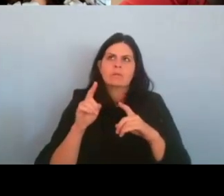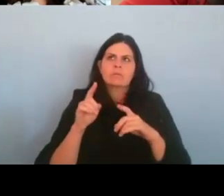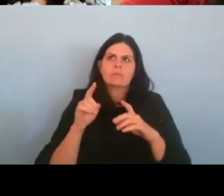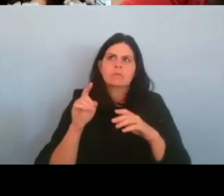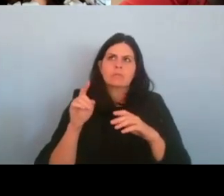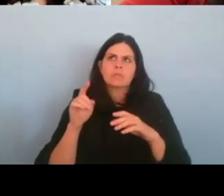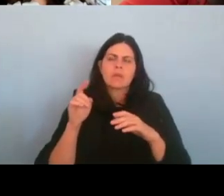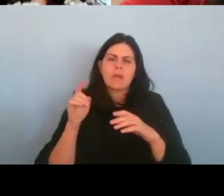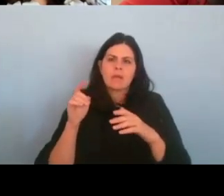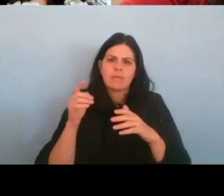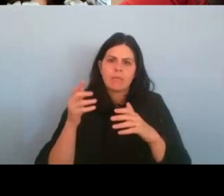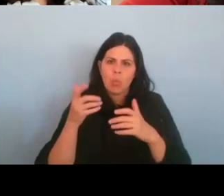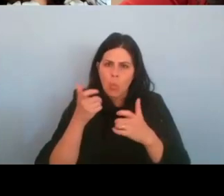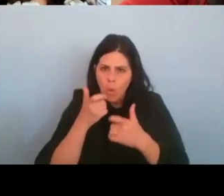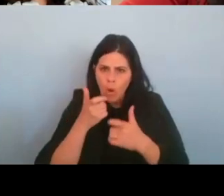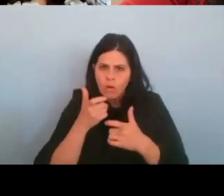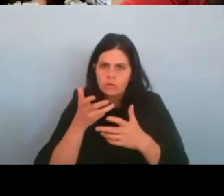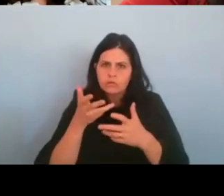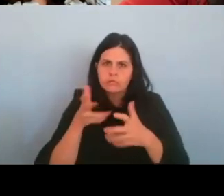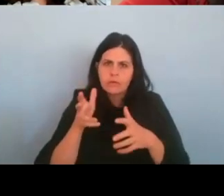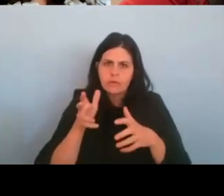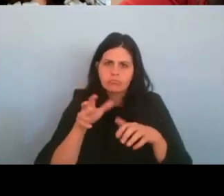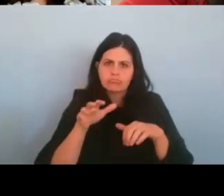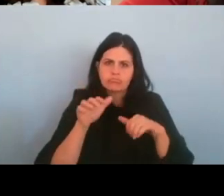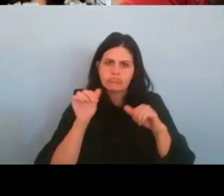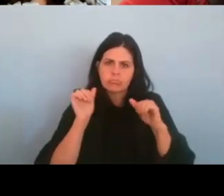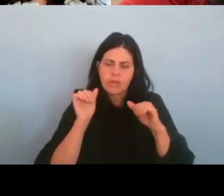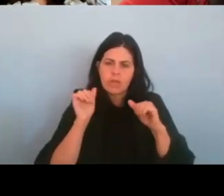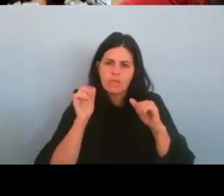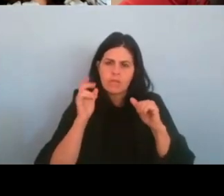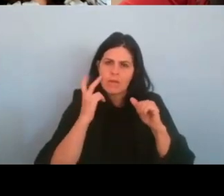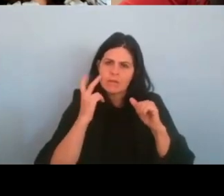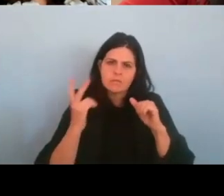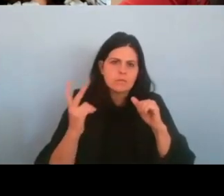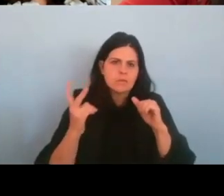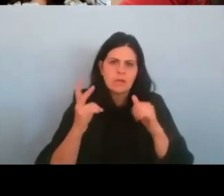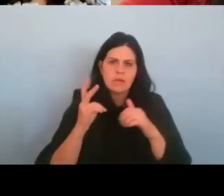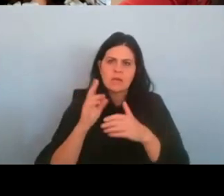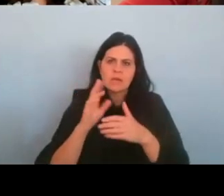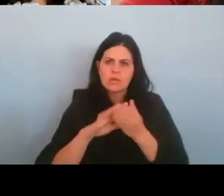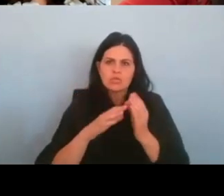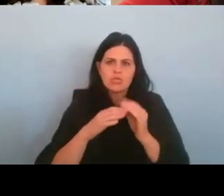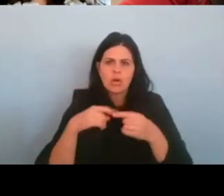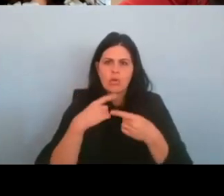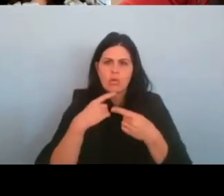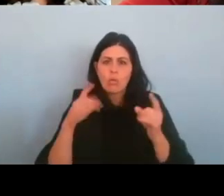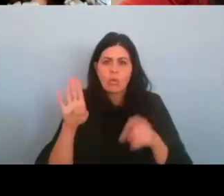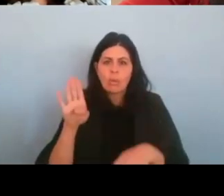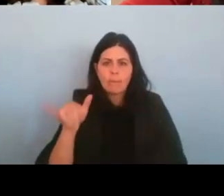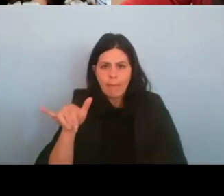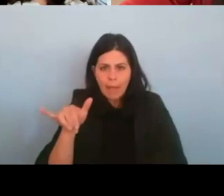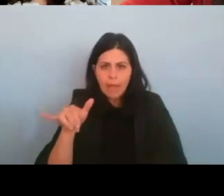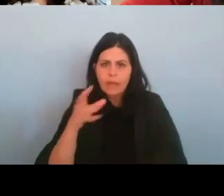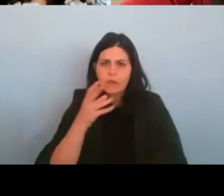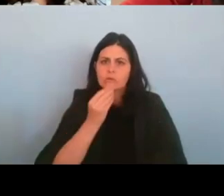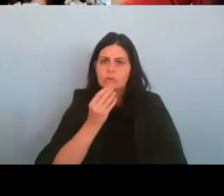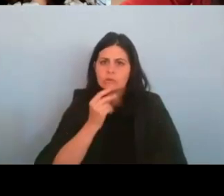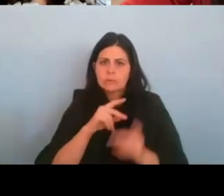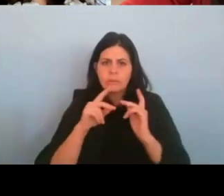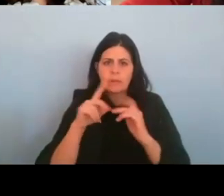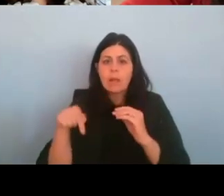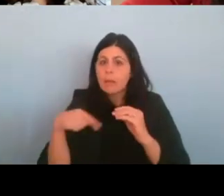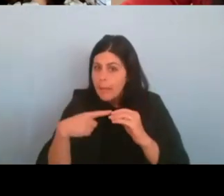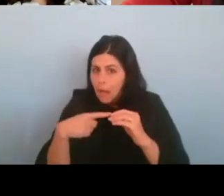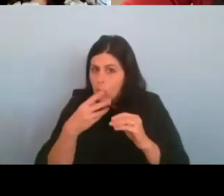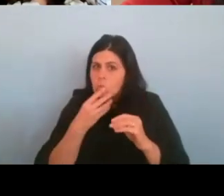a story, uh, like a, a story of told by Jewish people about Jewish people. That's not just